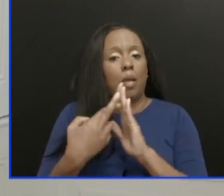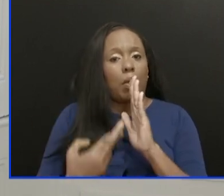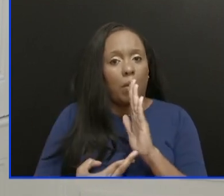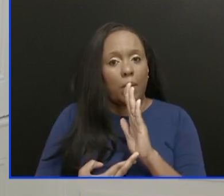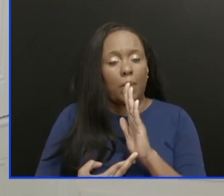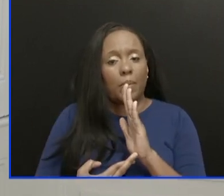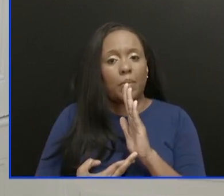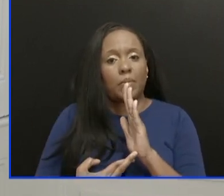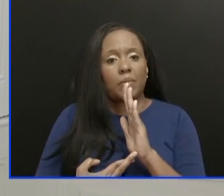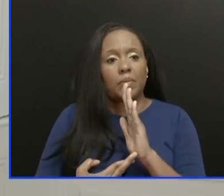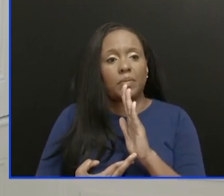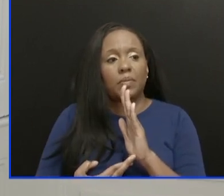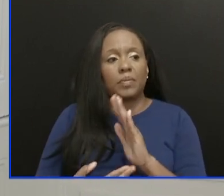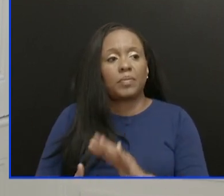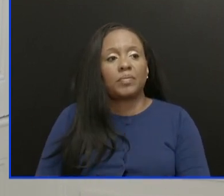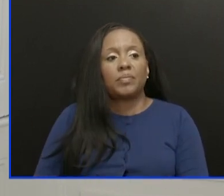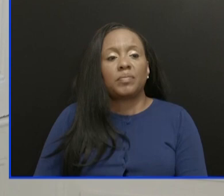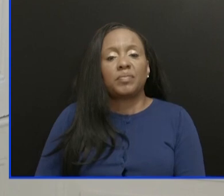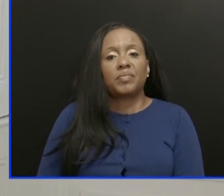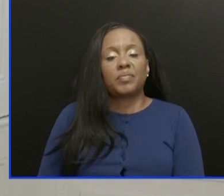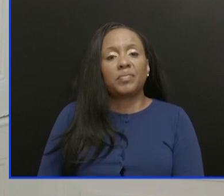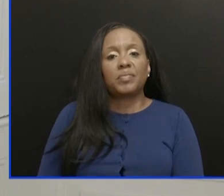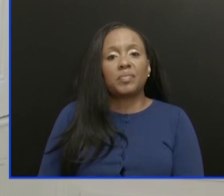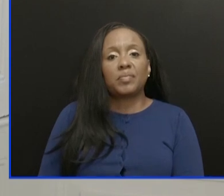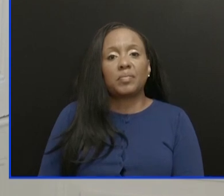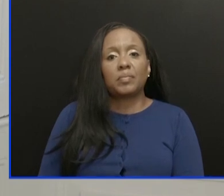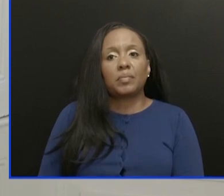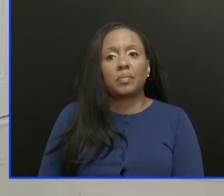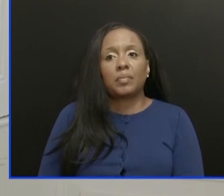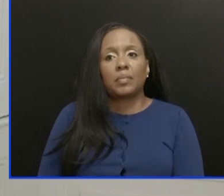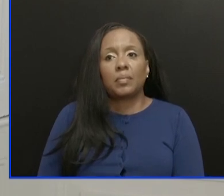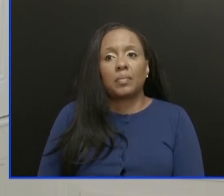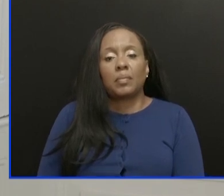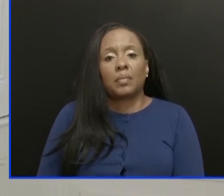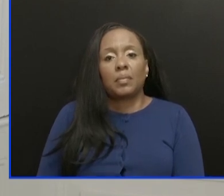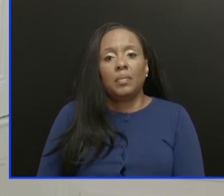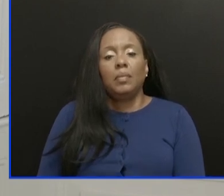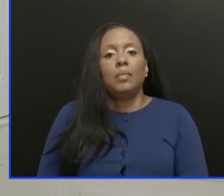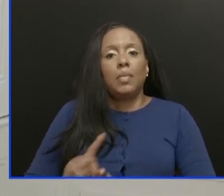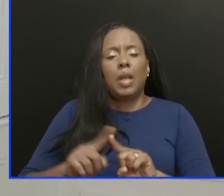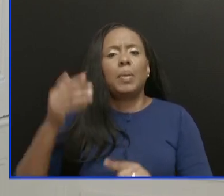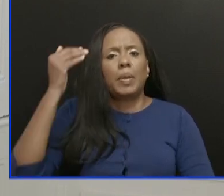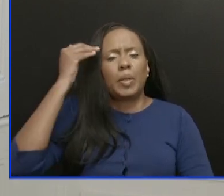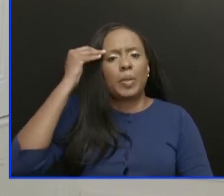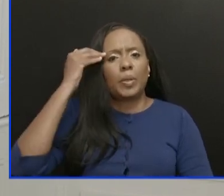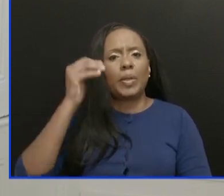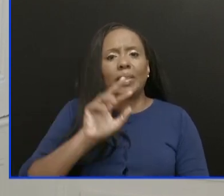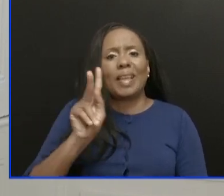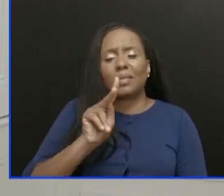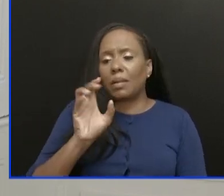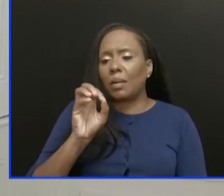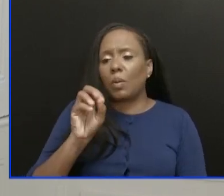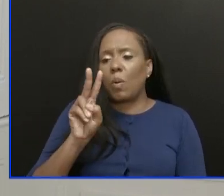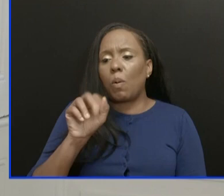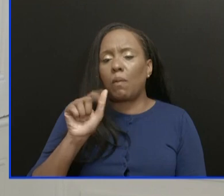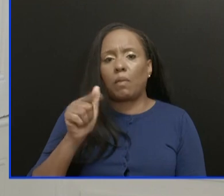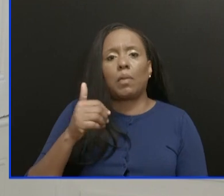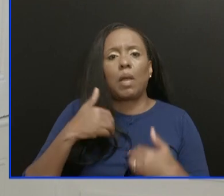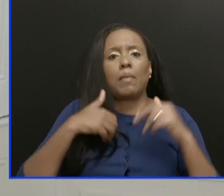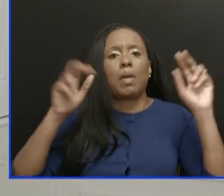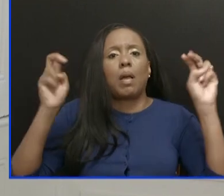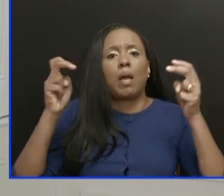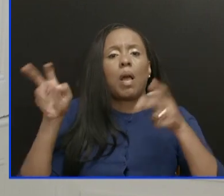that there is the party stand, and the party stand was allowed